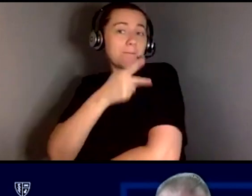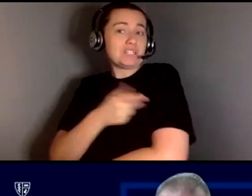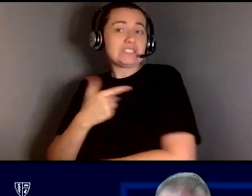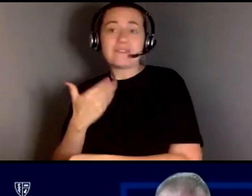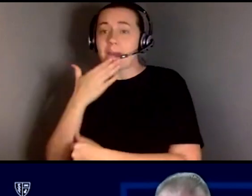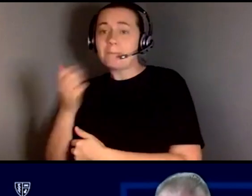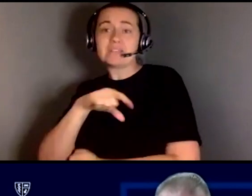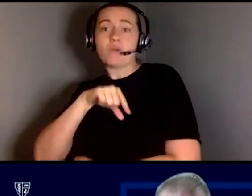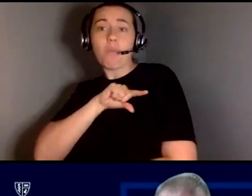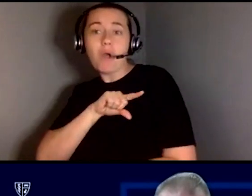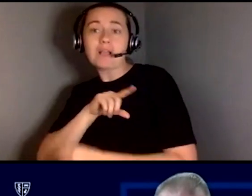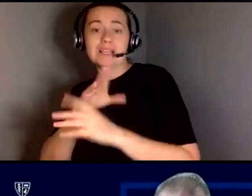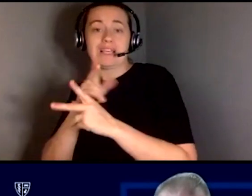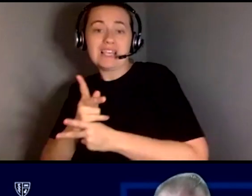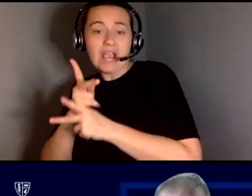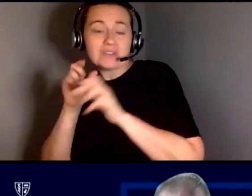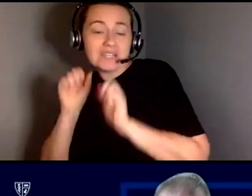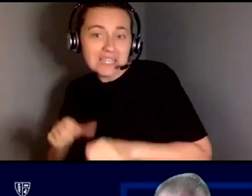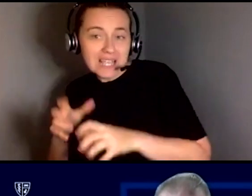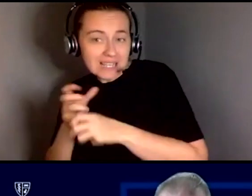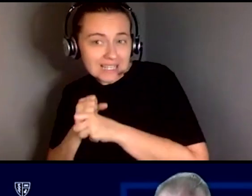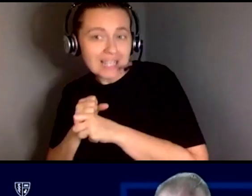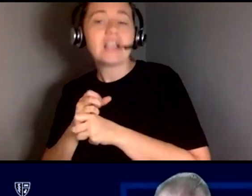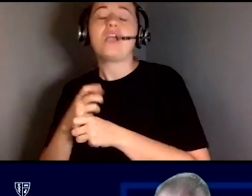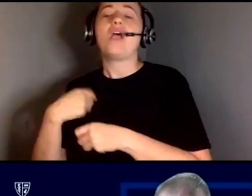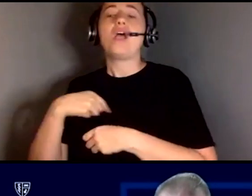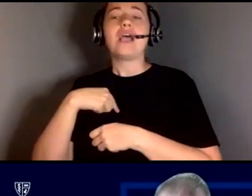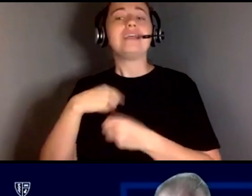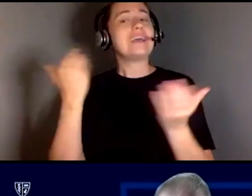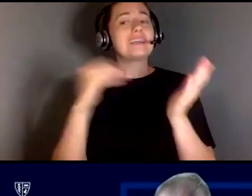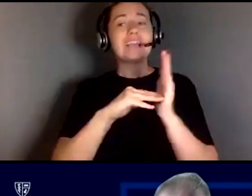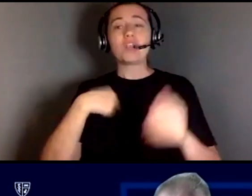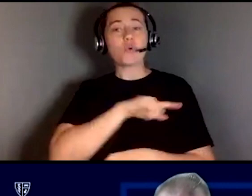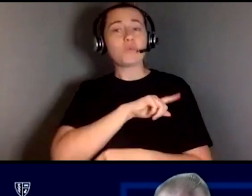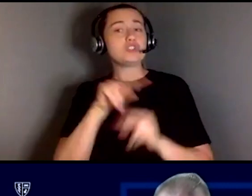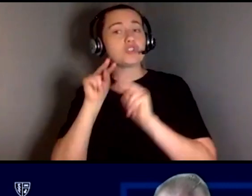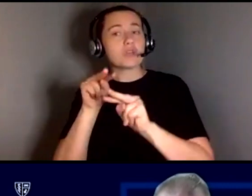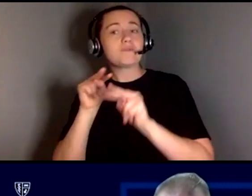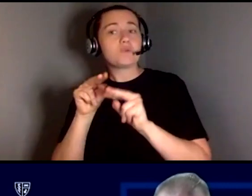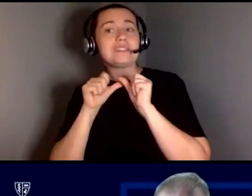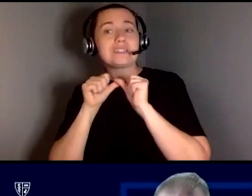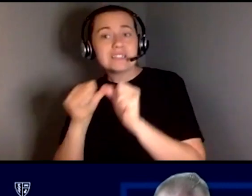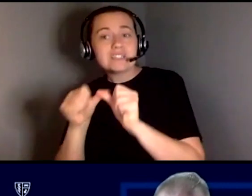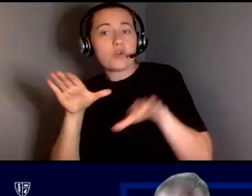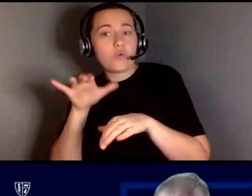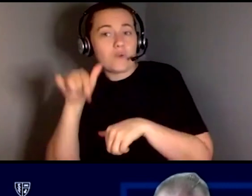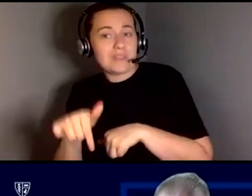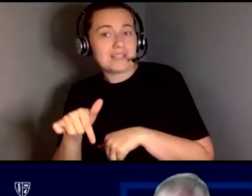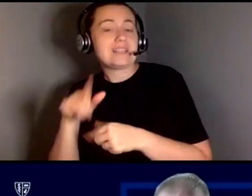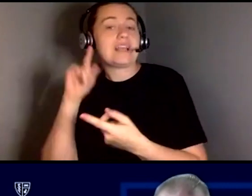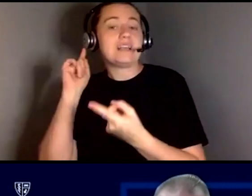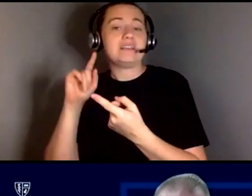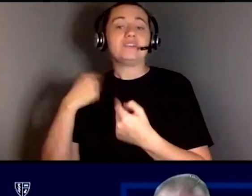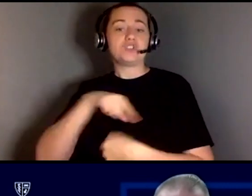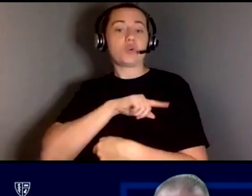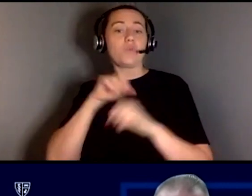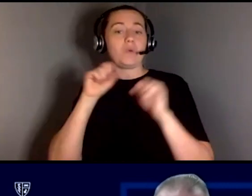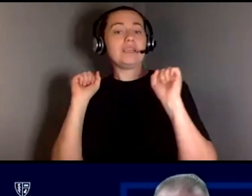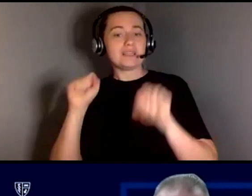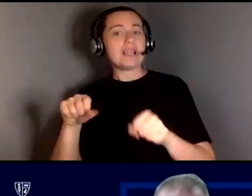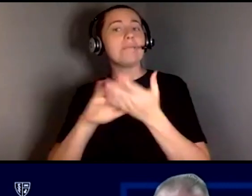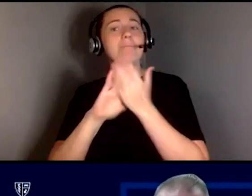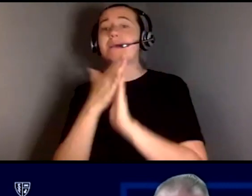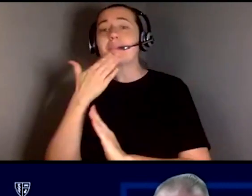care that they can get. And again, we, we just look forward to continue to do this, um, so that we can be, uh, you know, the best